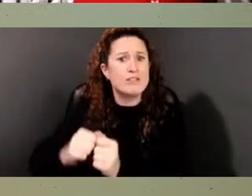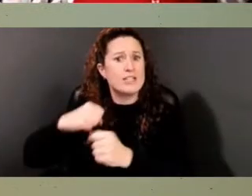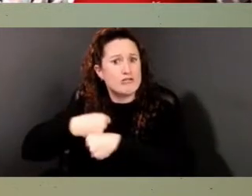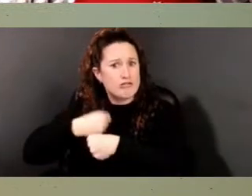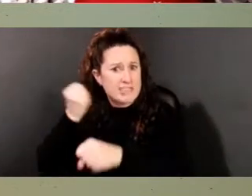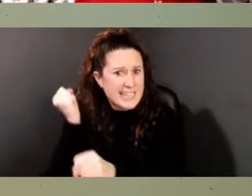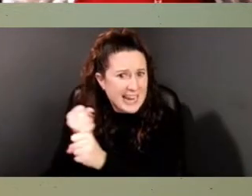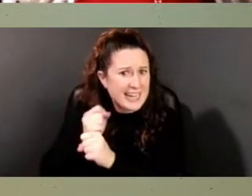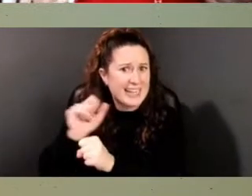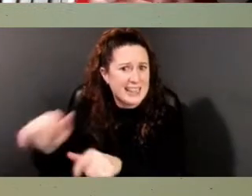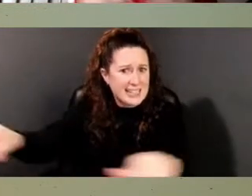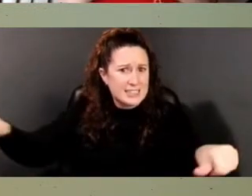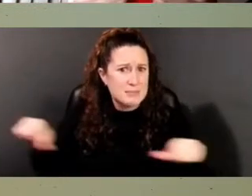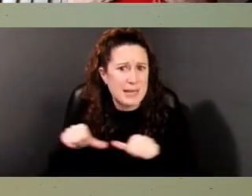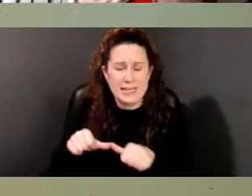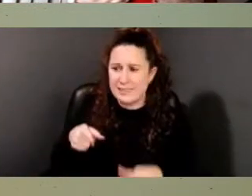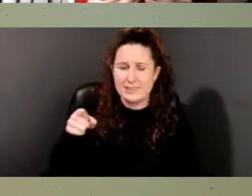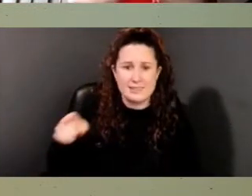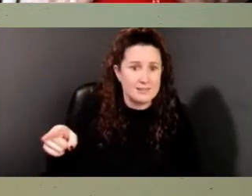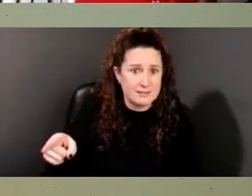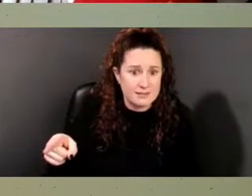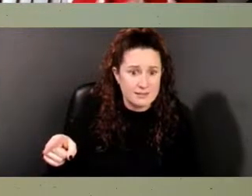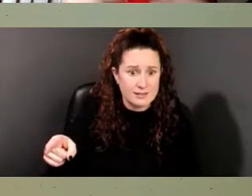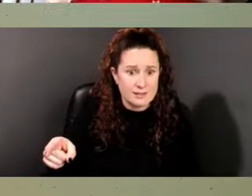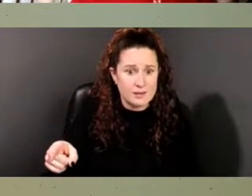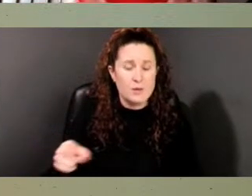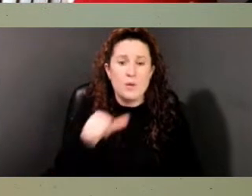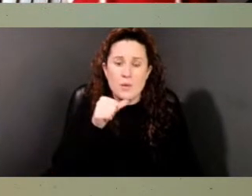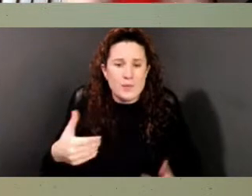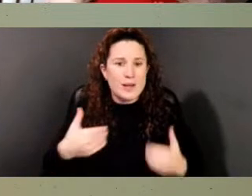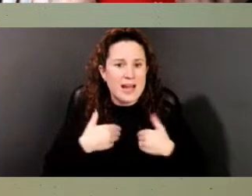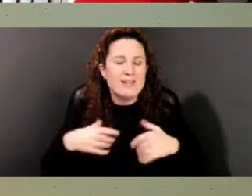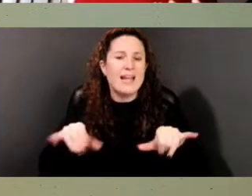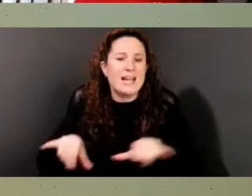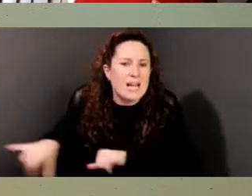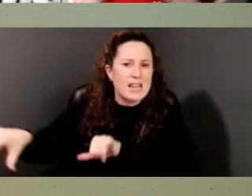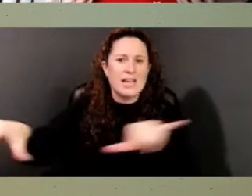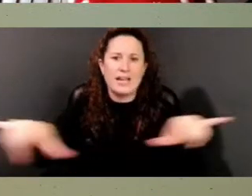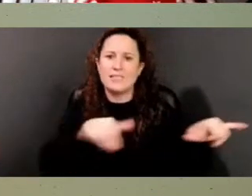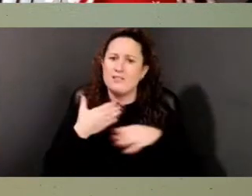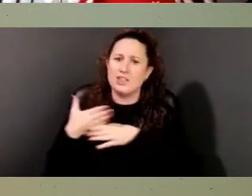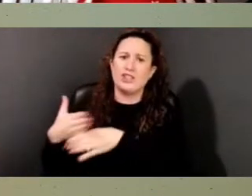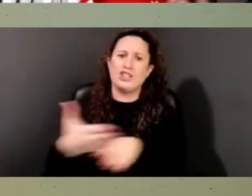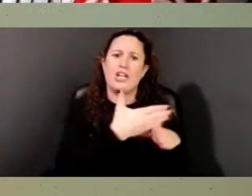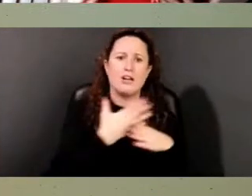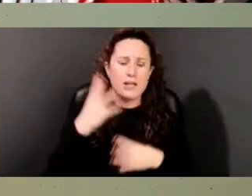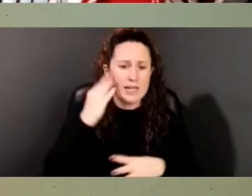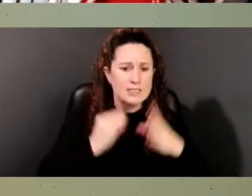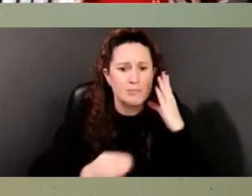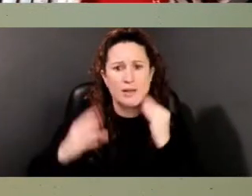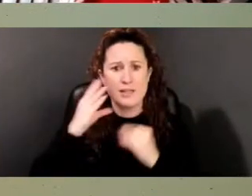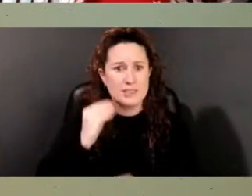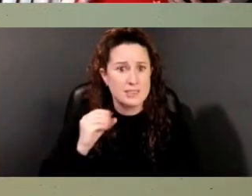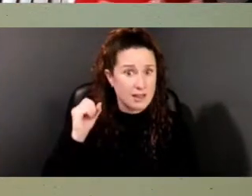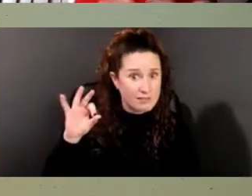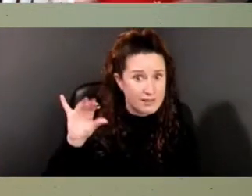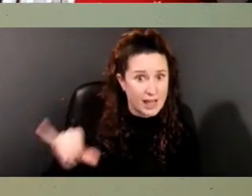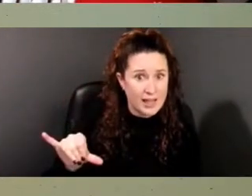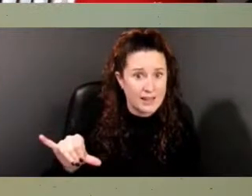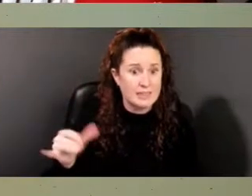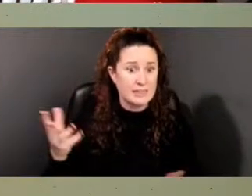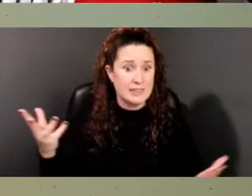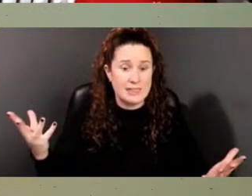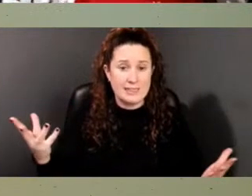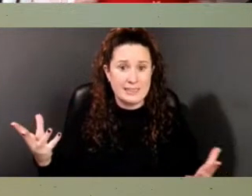was born of this, right, that we have this, um, collective, shared experience of, of suffering. In a very, the very same way that it